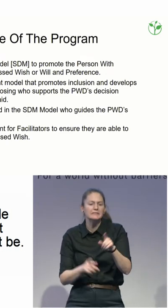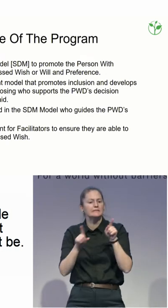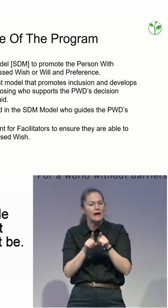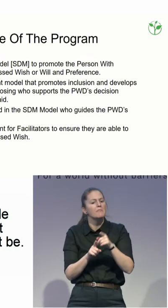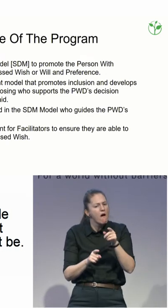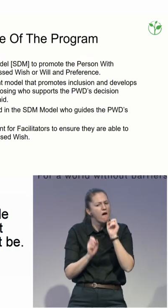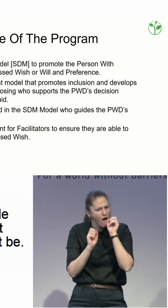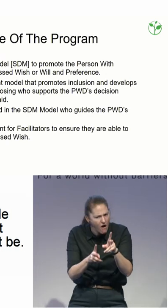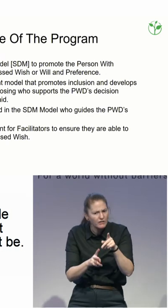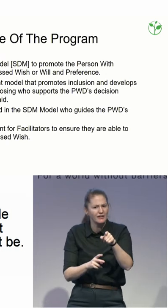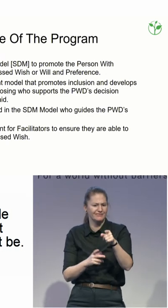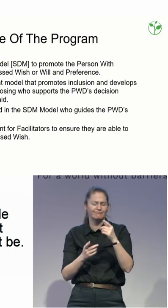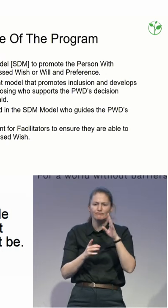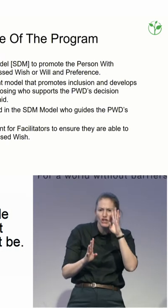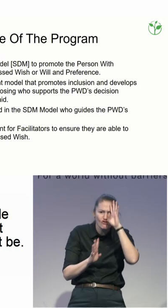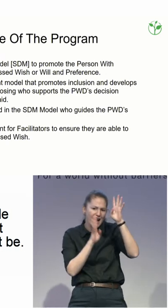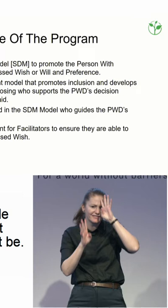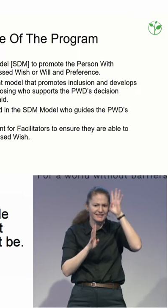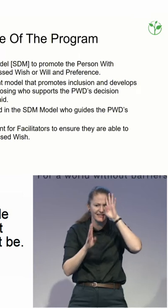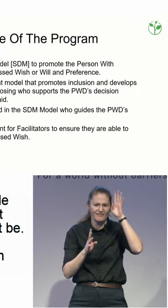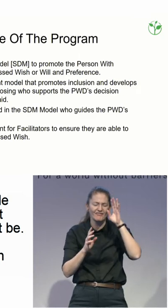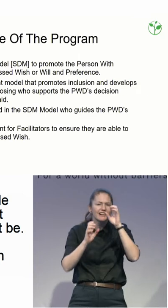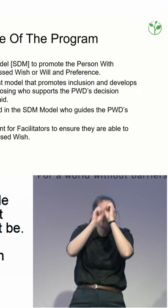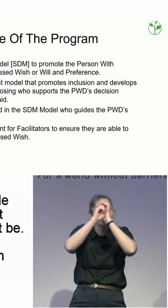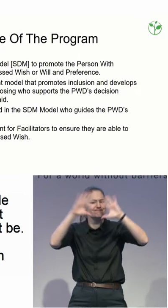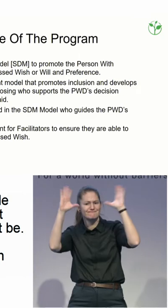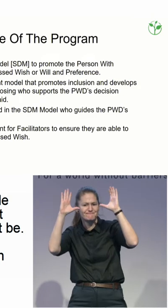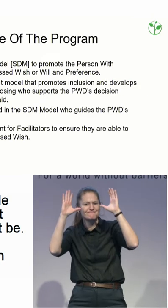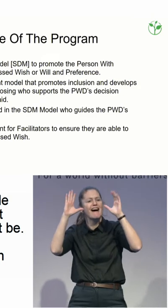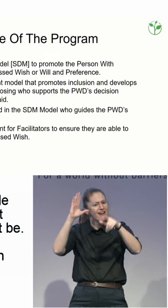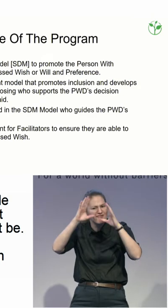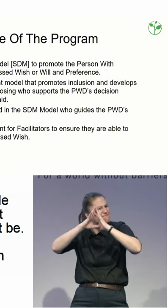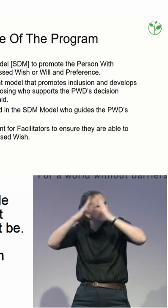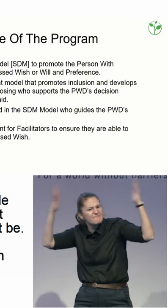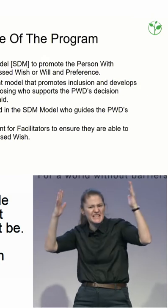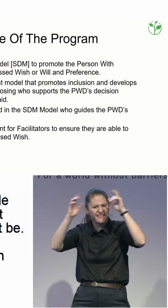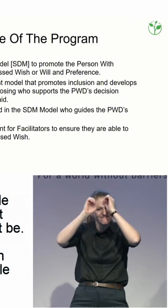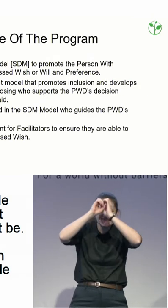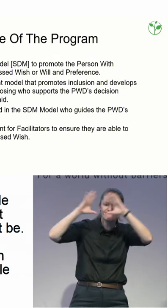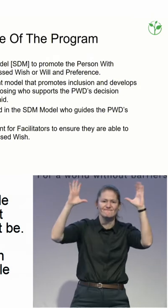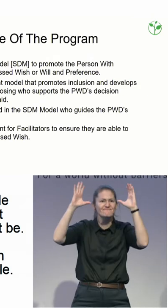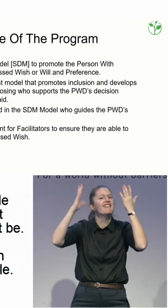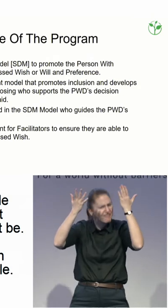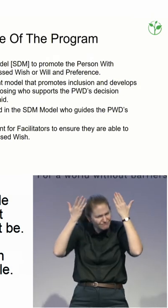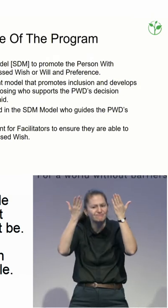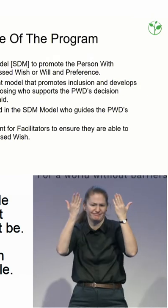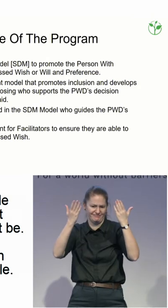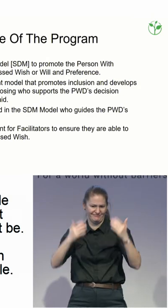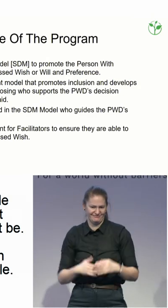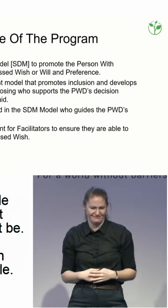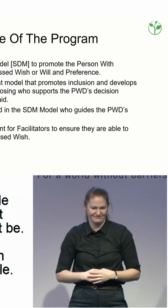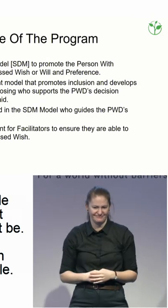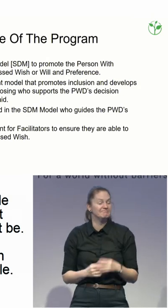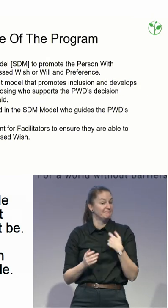really think big. And I'll give you a little bit of an example of thinking big. We might, in talking with